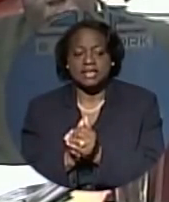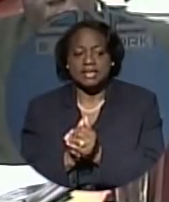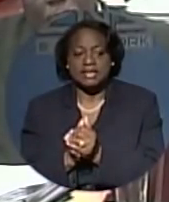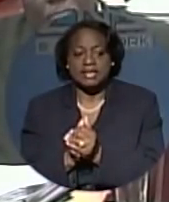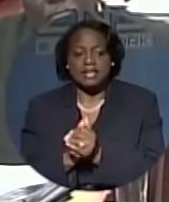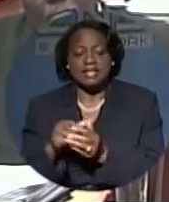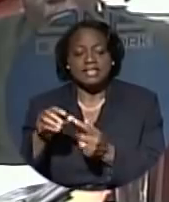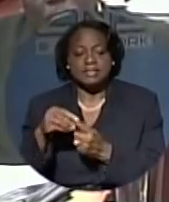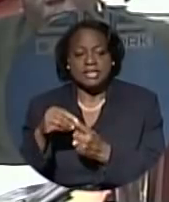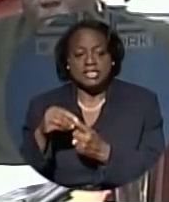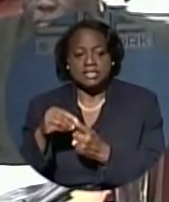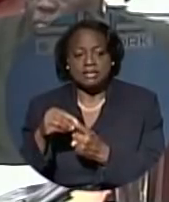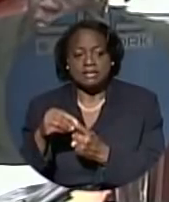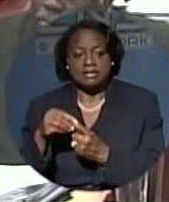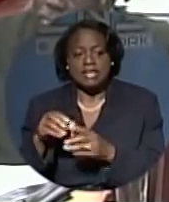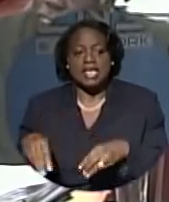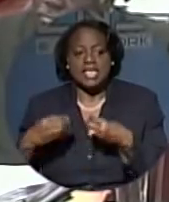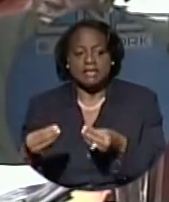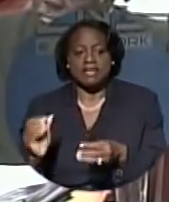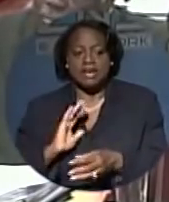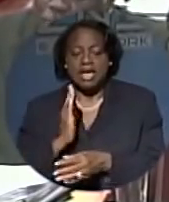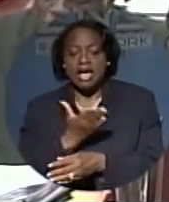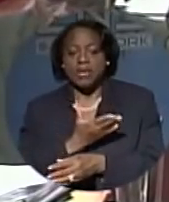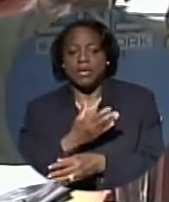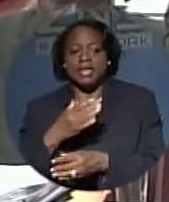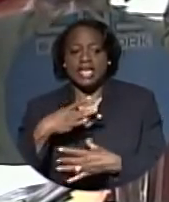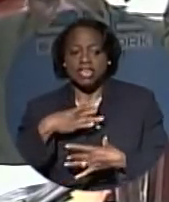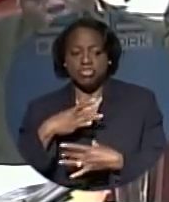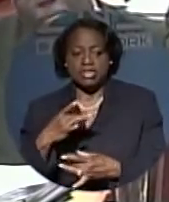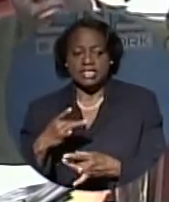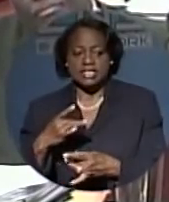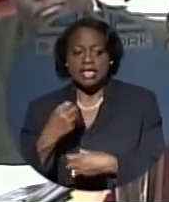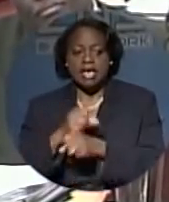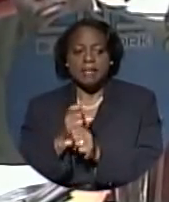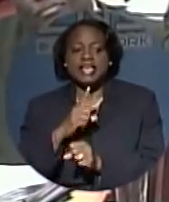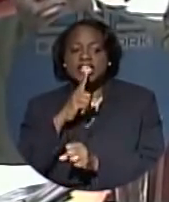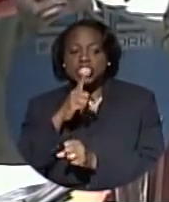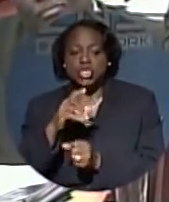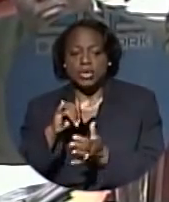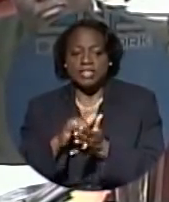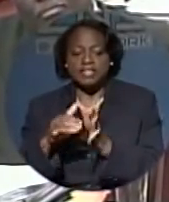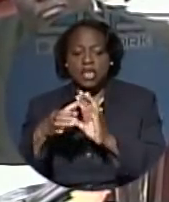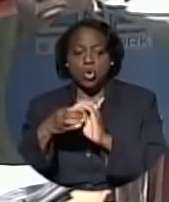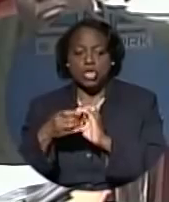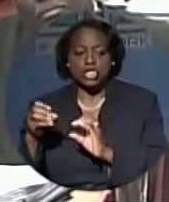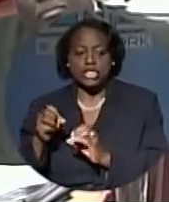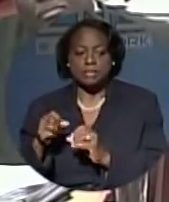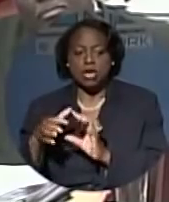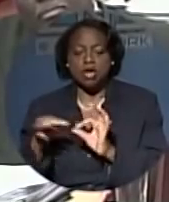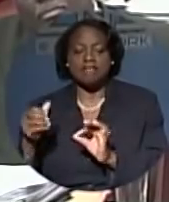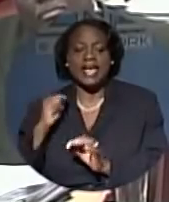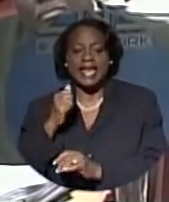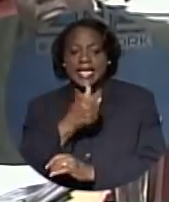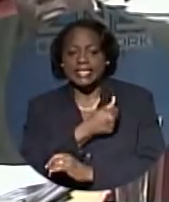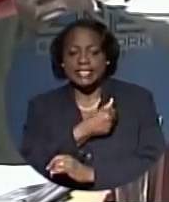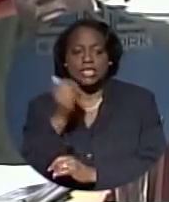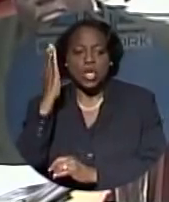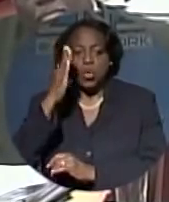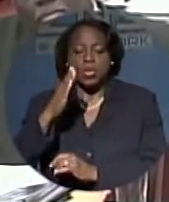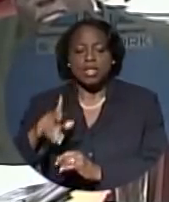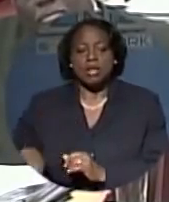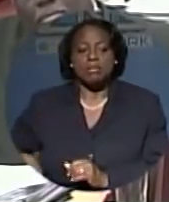especially so, given our interest in ensuring that a new ownership of Atlantis will provide continued